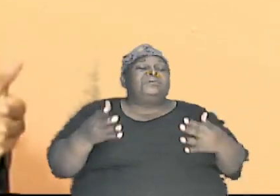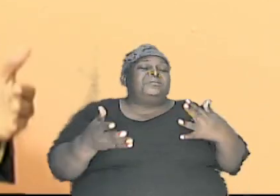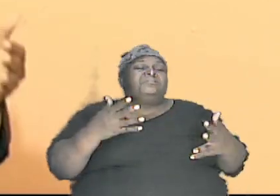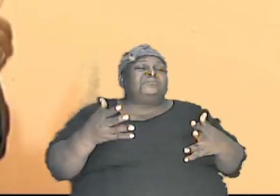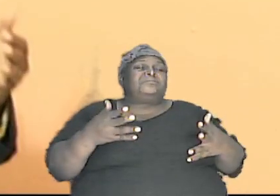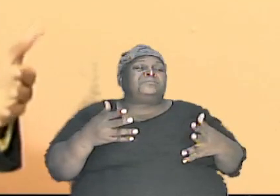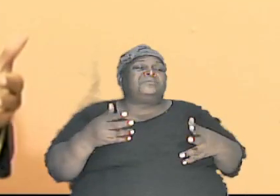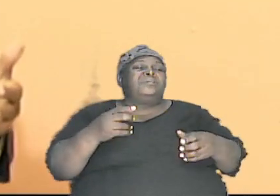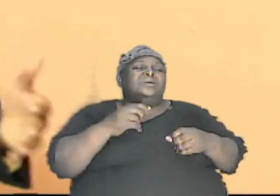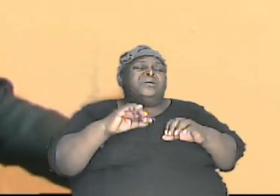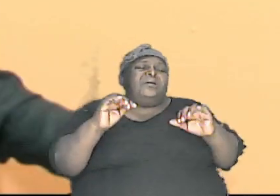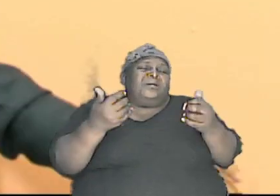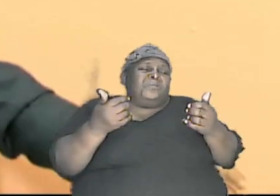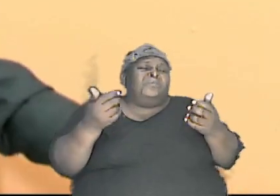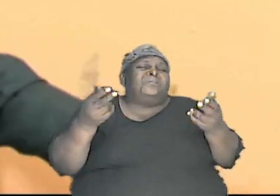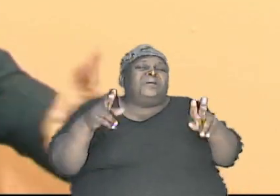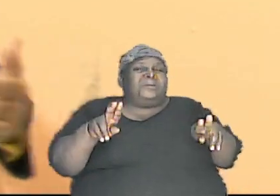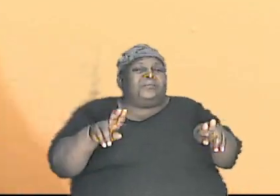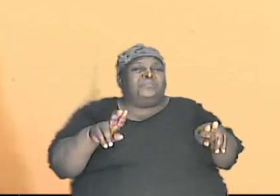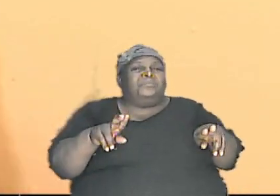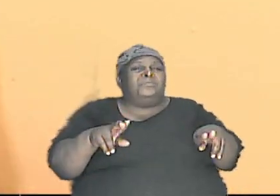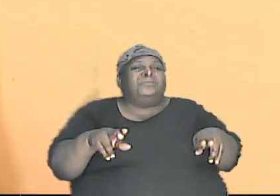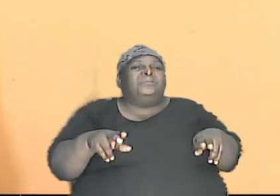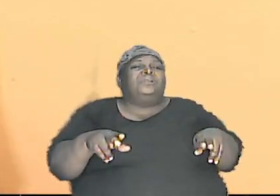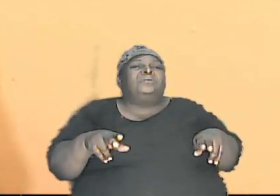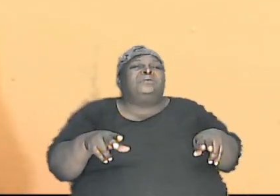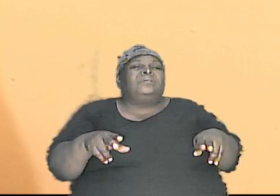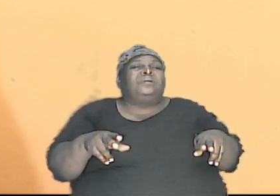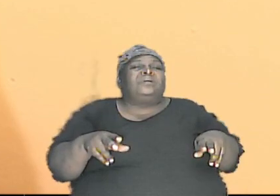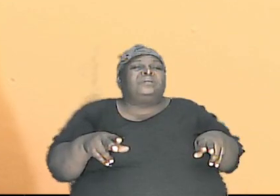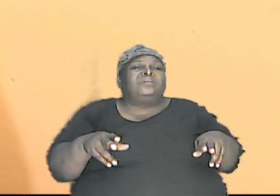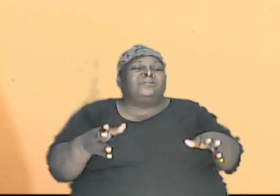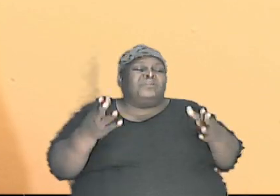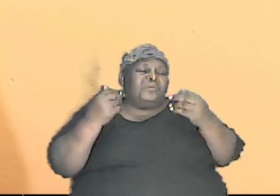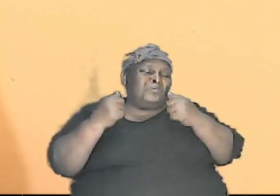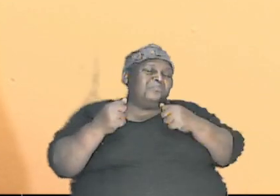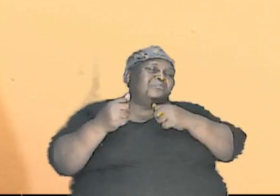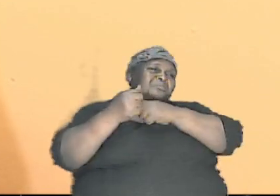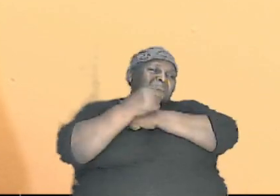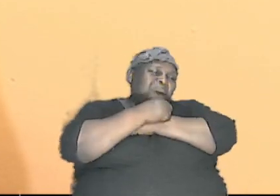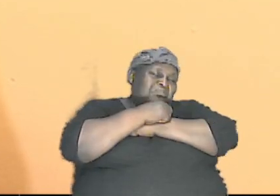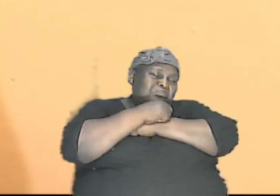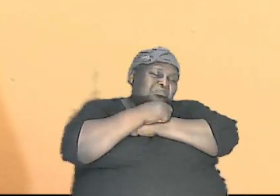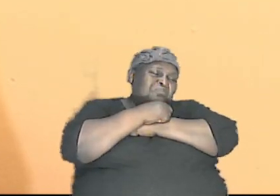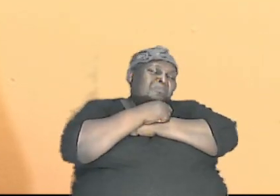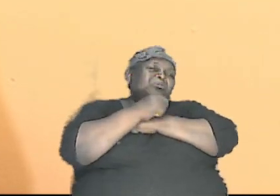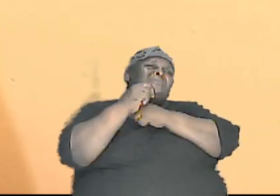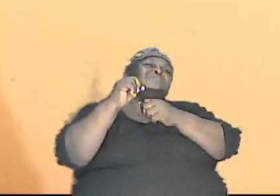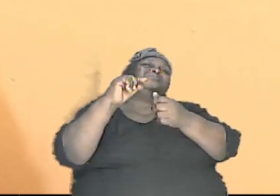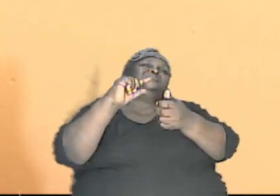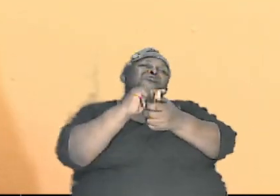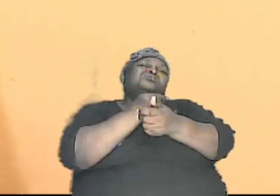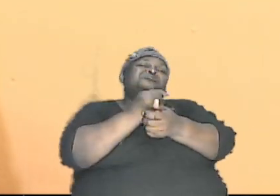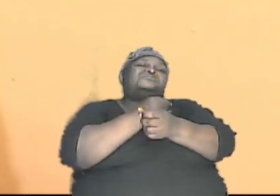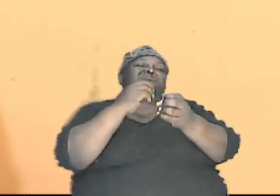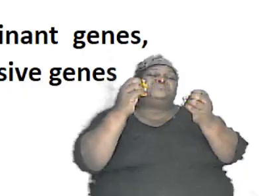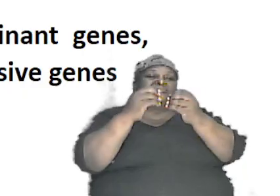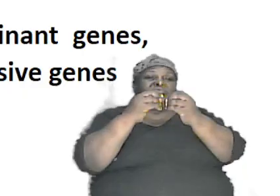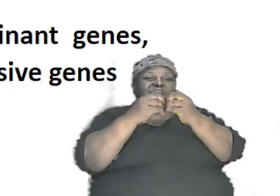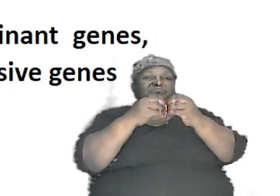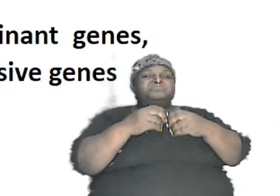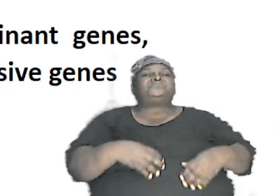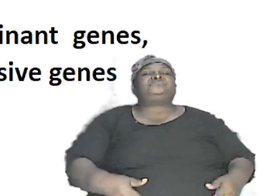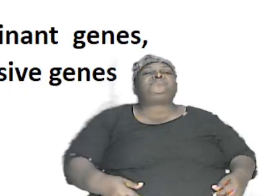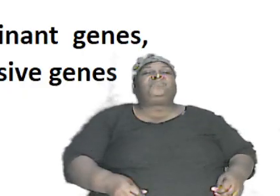it and to see how we can happen and then come to embrace genesis even more so let's look back at the slide